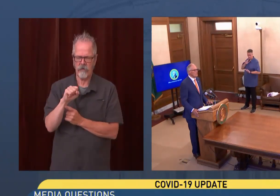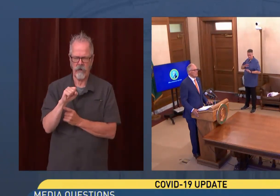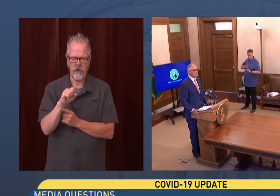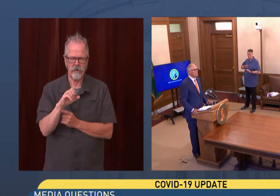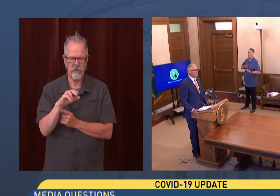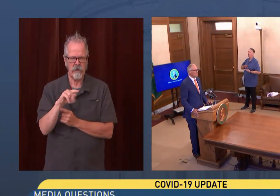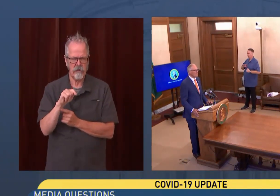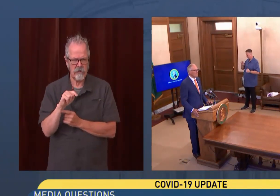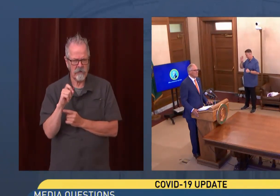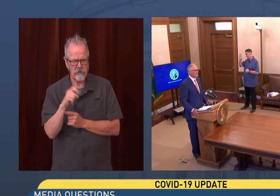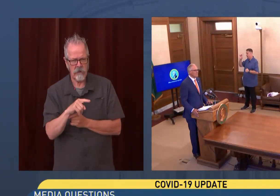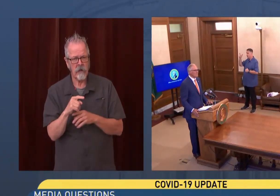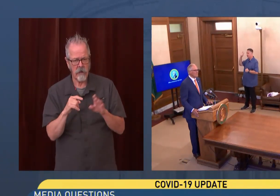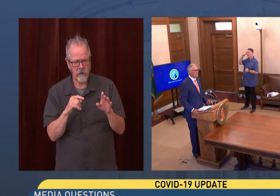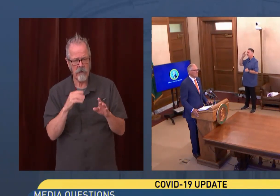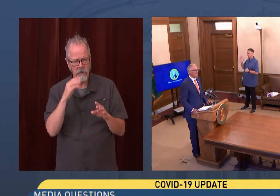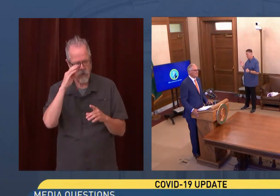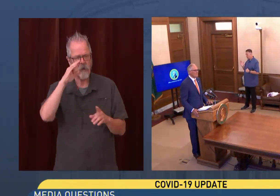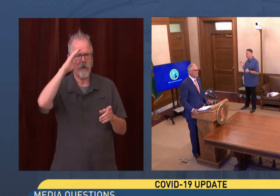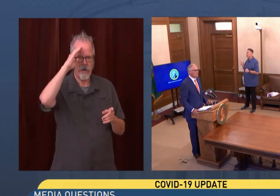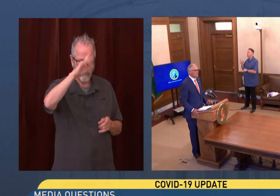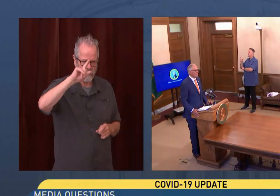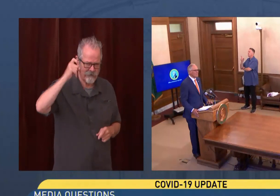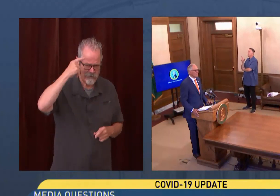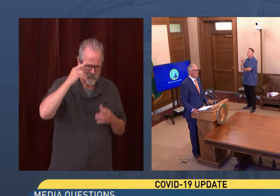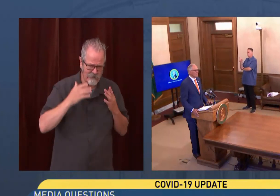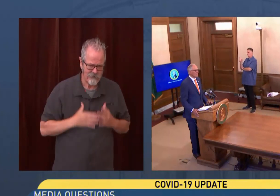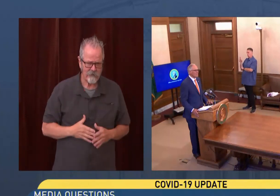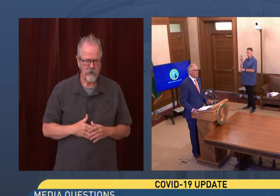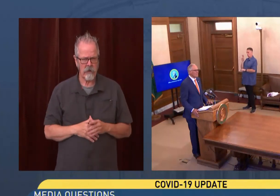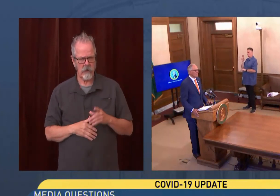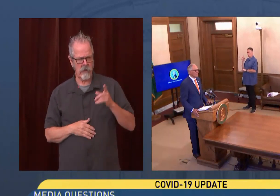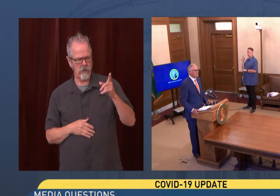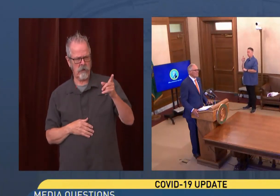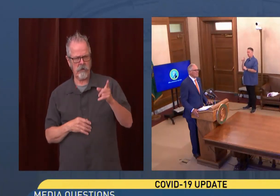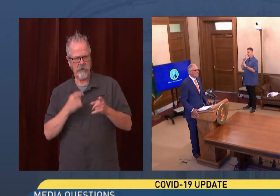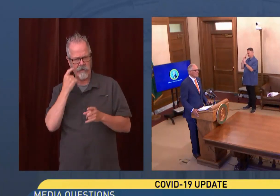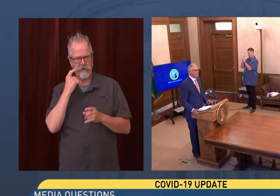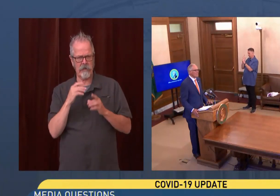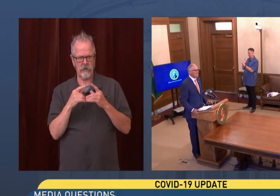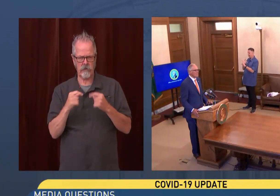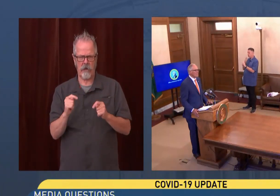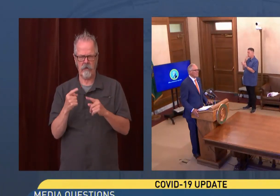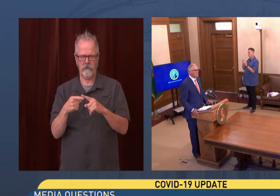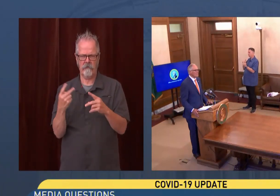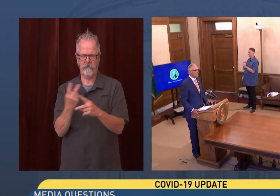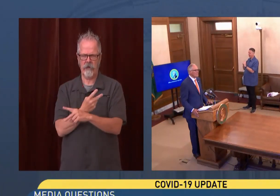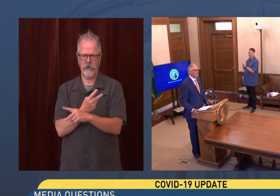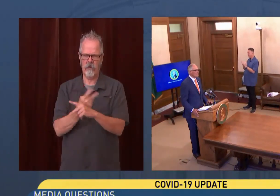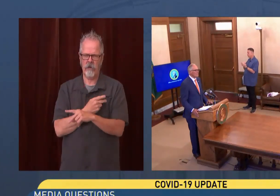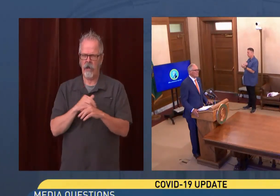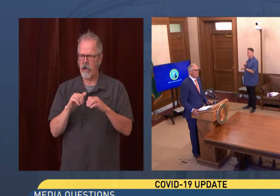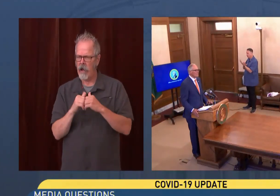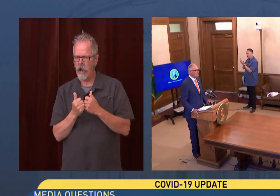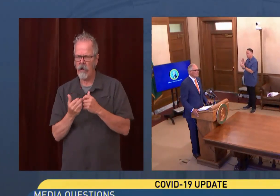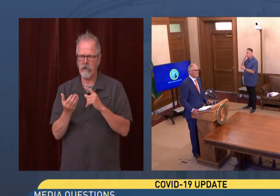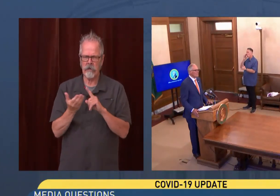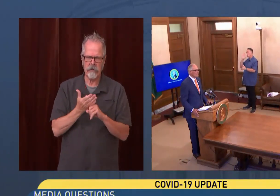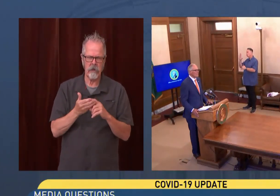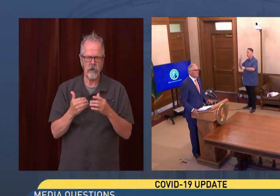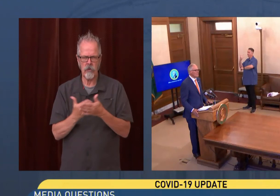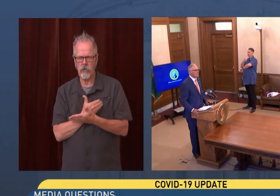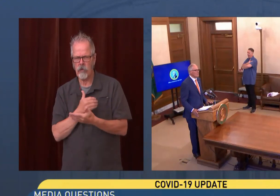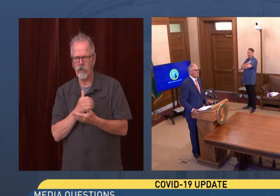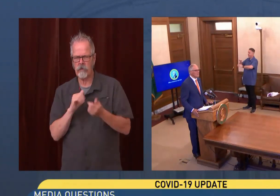Hi, Governor. You said that you were looking at new ways of getting people to get the vaccines, the vaccine lotteries and such. Obviously,